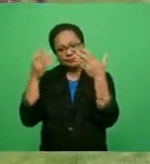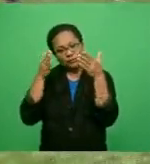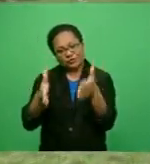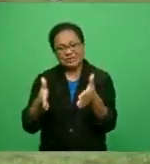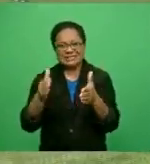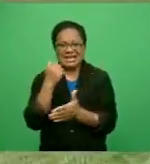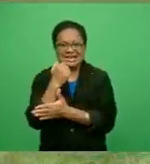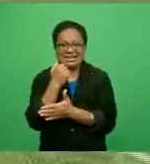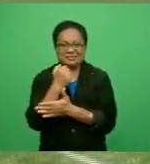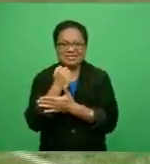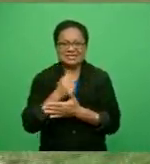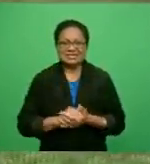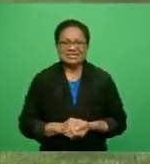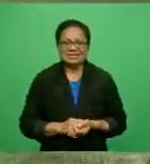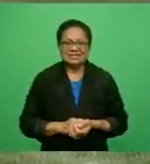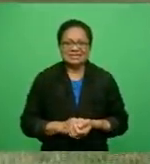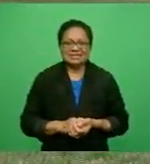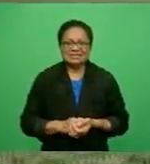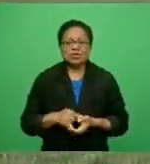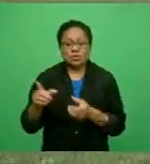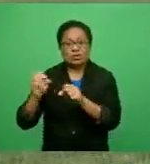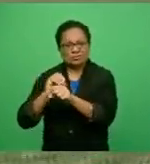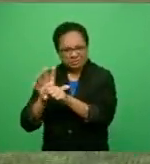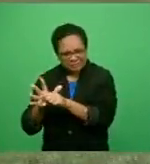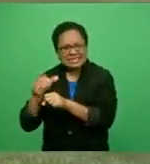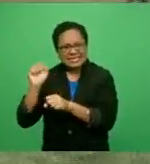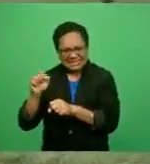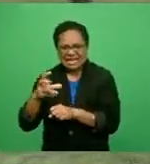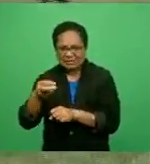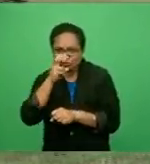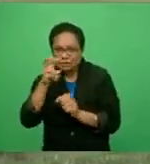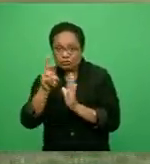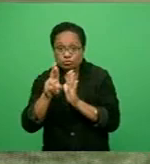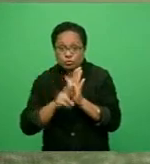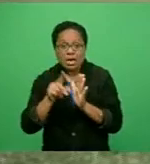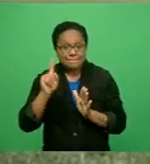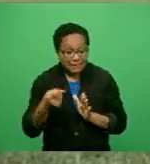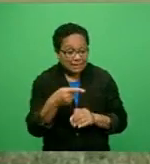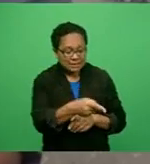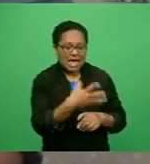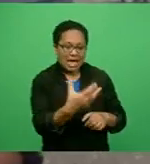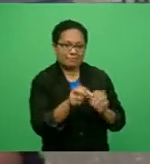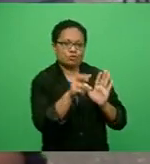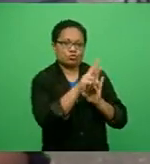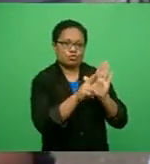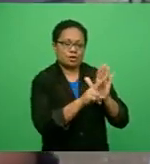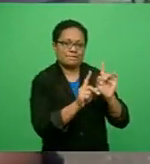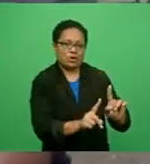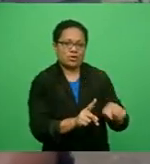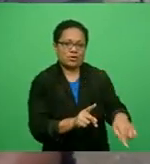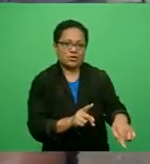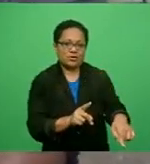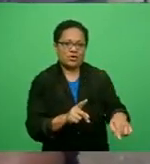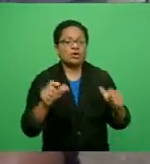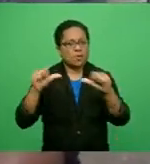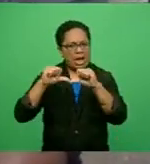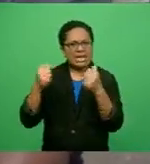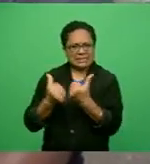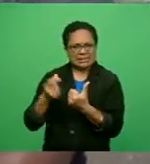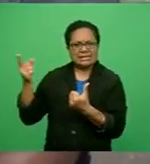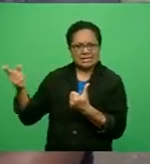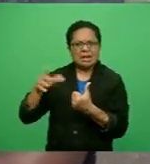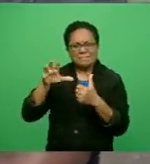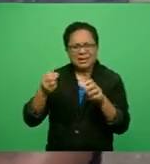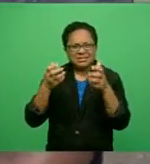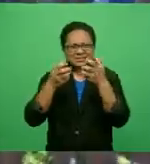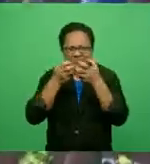-contained, tournament organizers and fans are following proper hygiene measures. We agree with the measures that are in place and it is